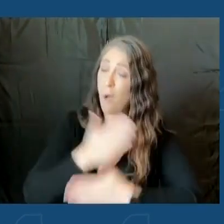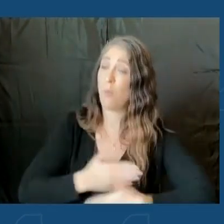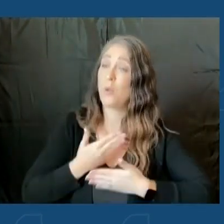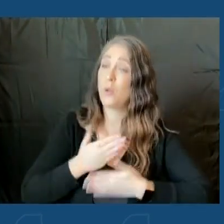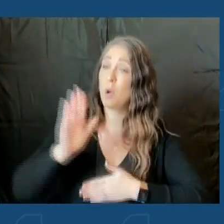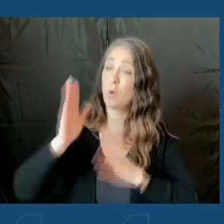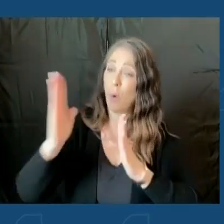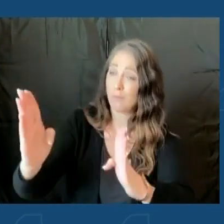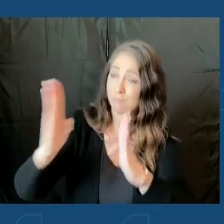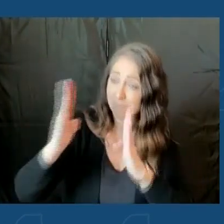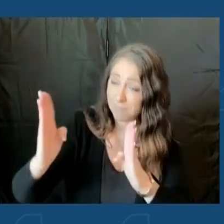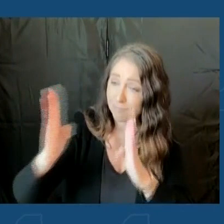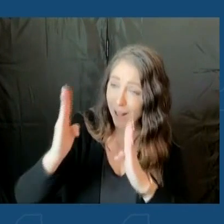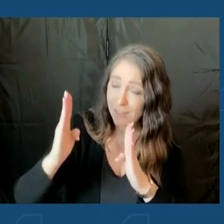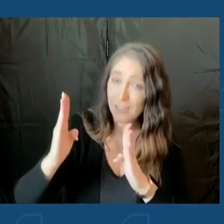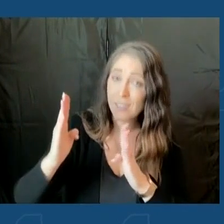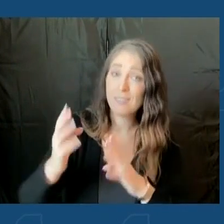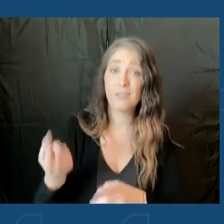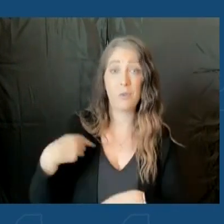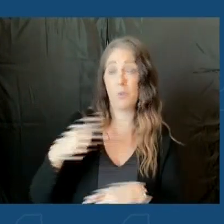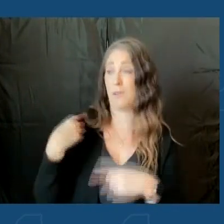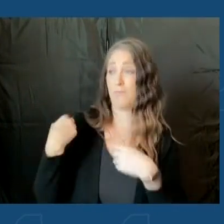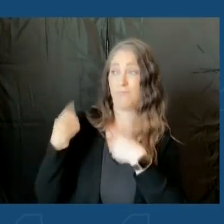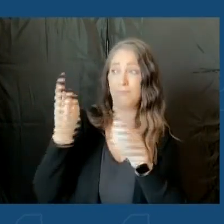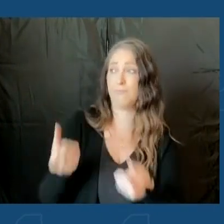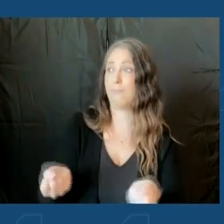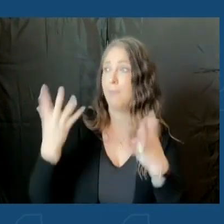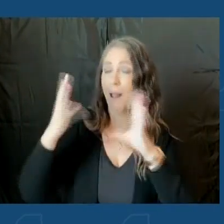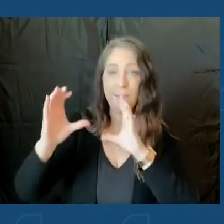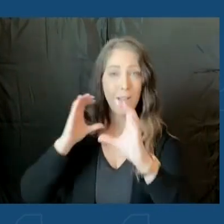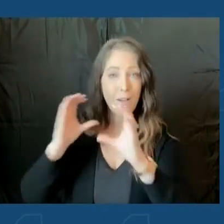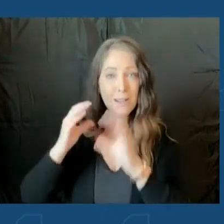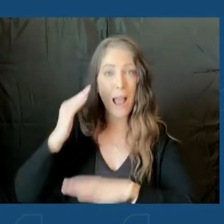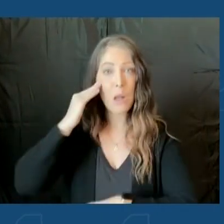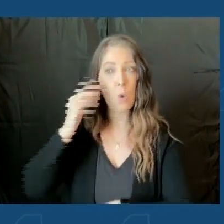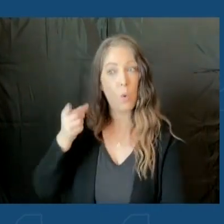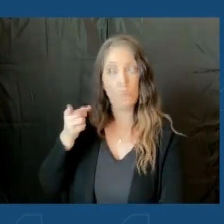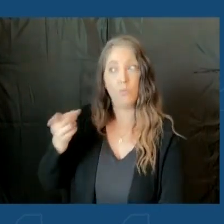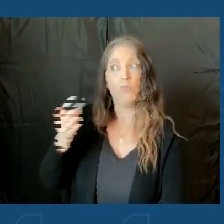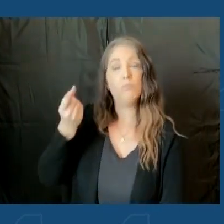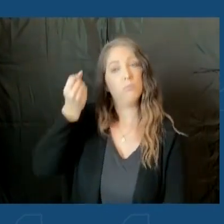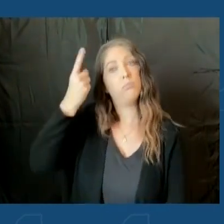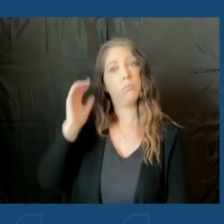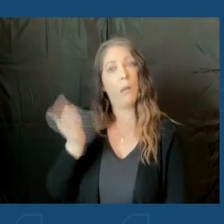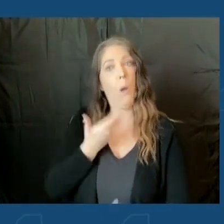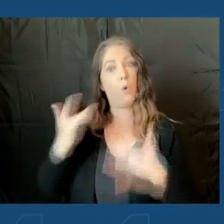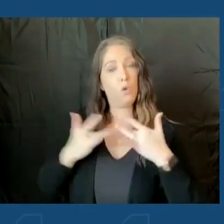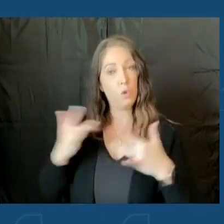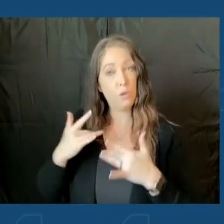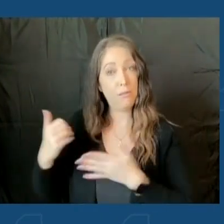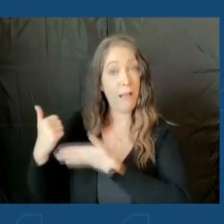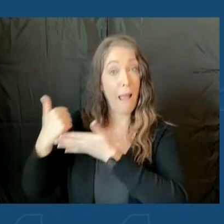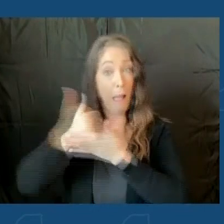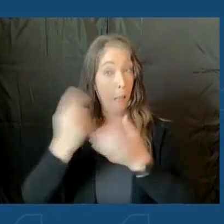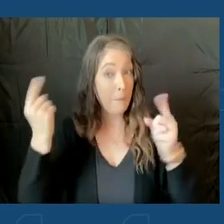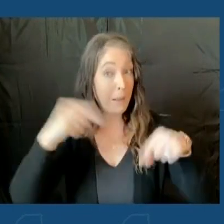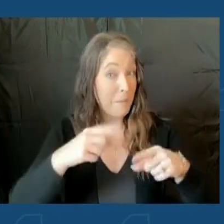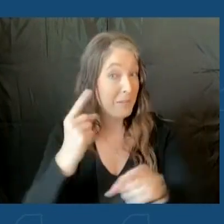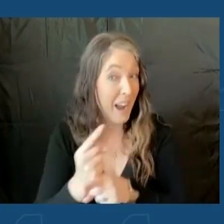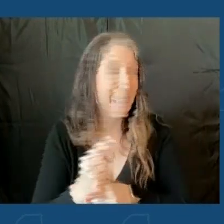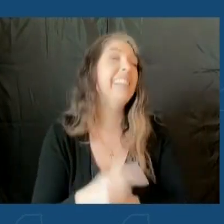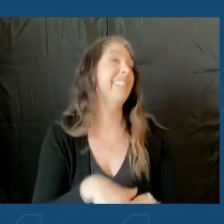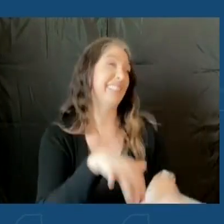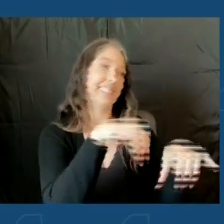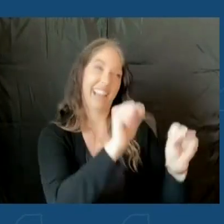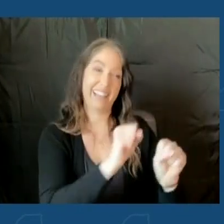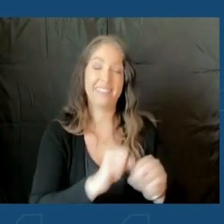been giving us after we've had many conversations. And I know you know our concerns and that health is on the way, correct? Absolutely. right. Thank you,